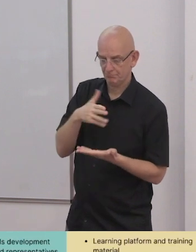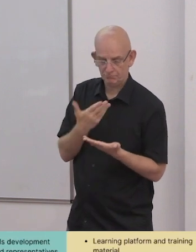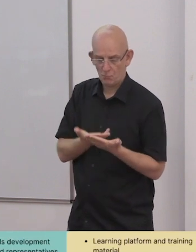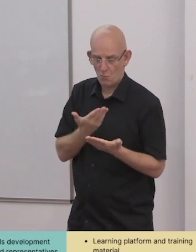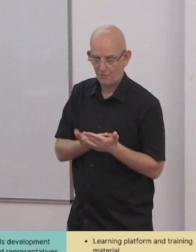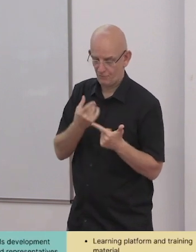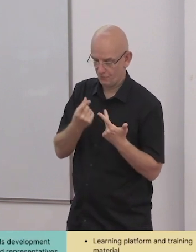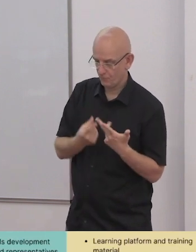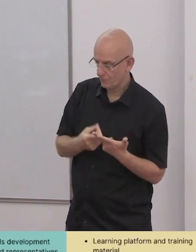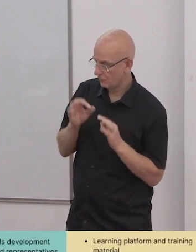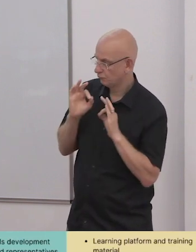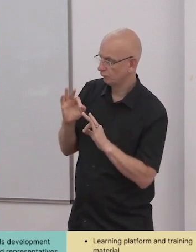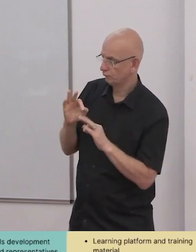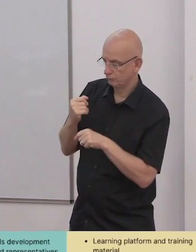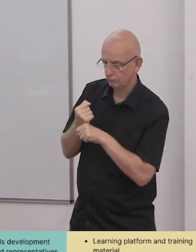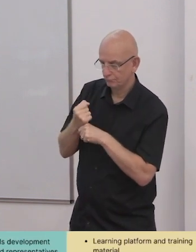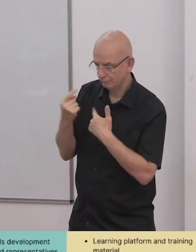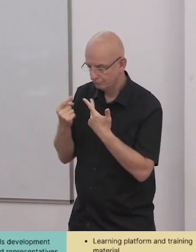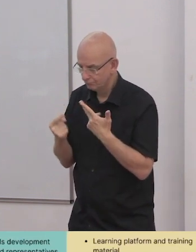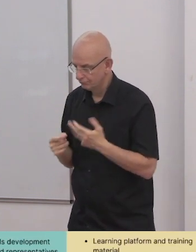regional networks.